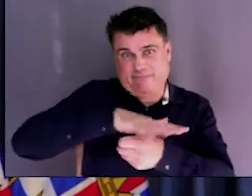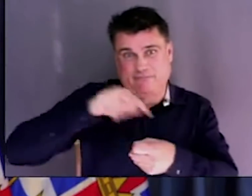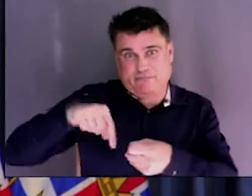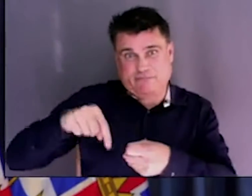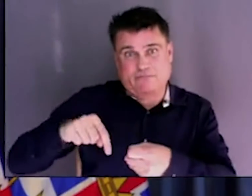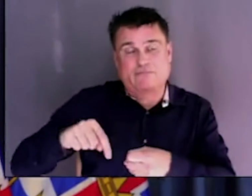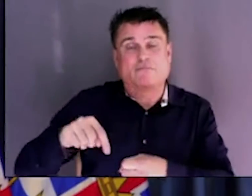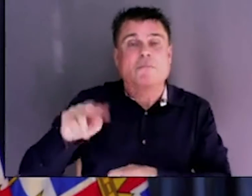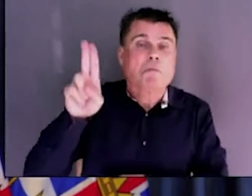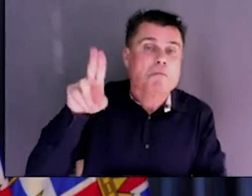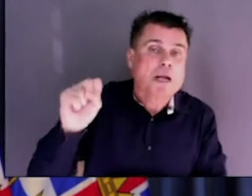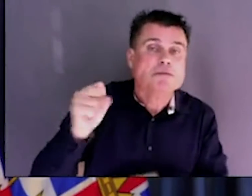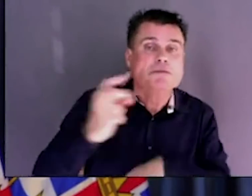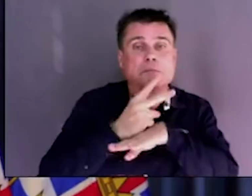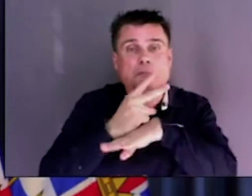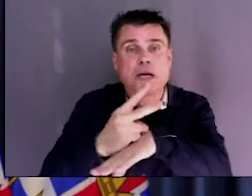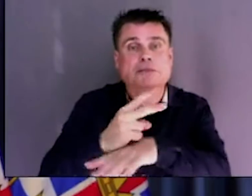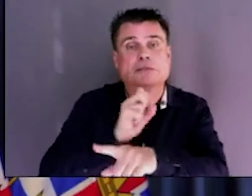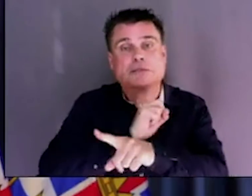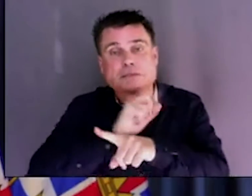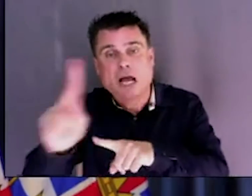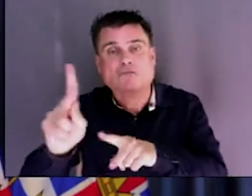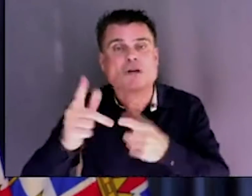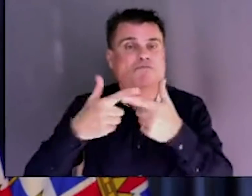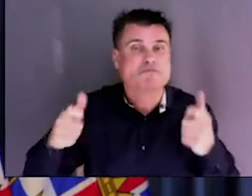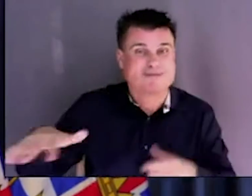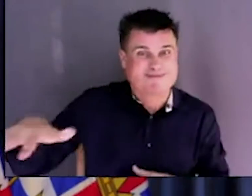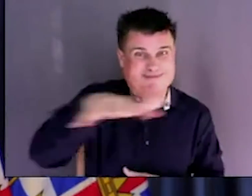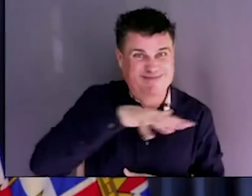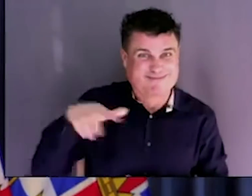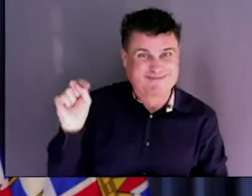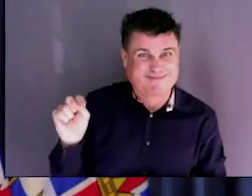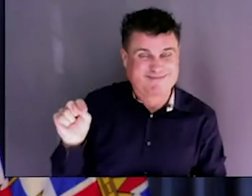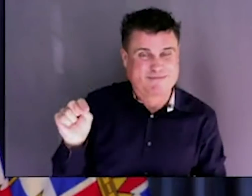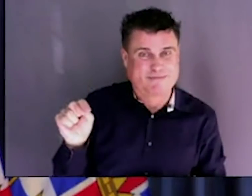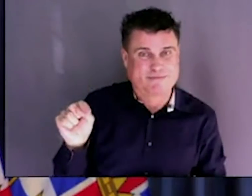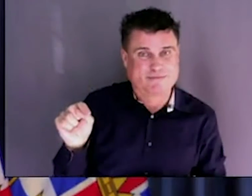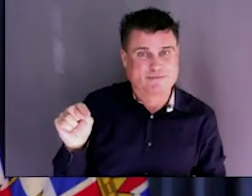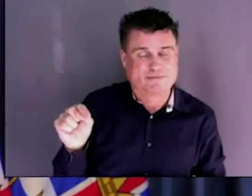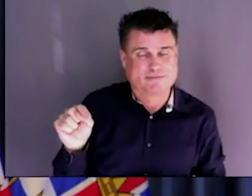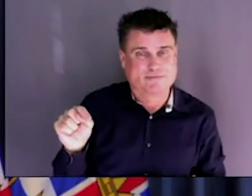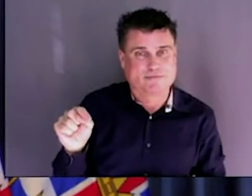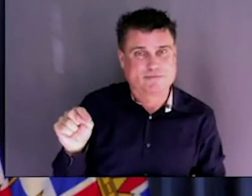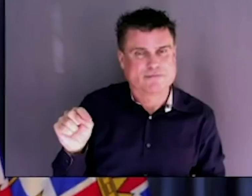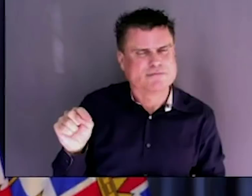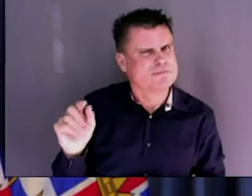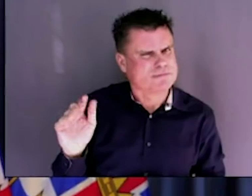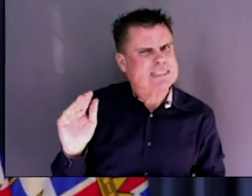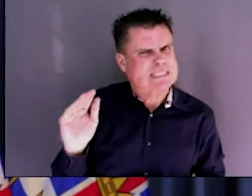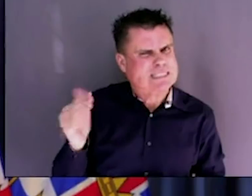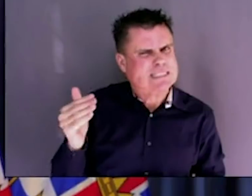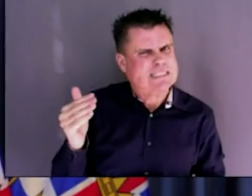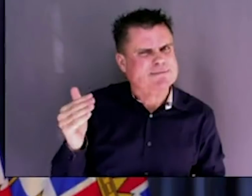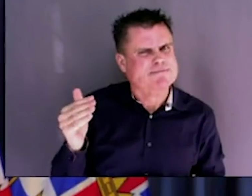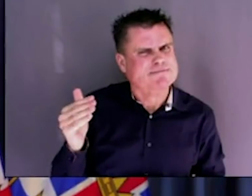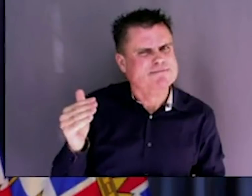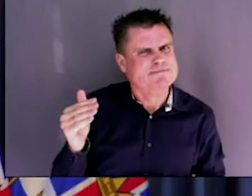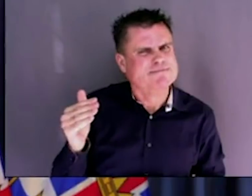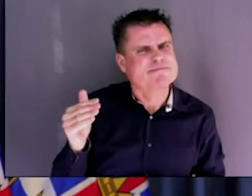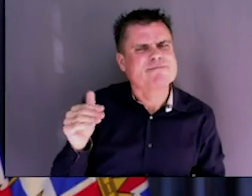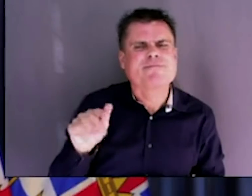TransLink, the issue of infrastructure and infrastructure grants, is being handled by your transportation minister.